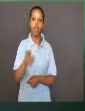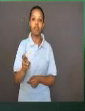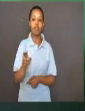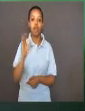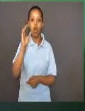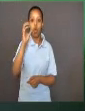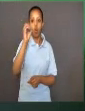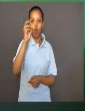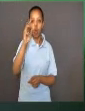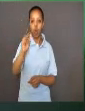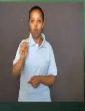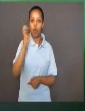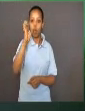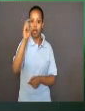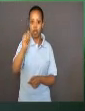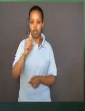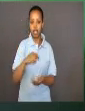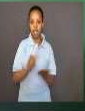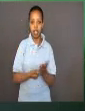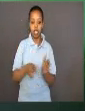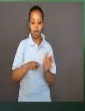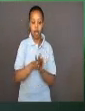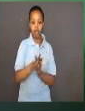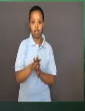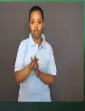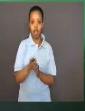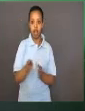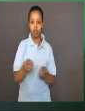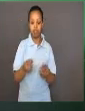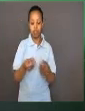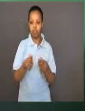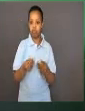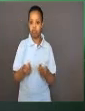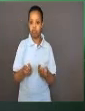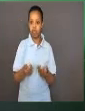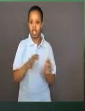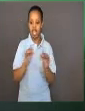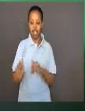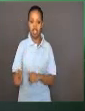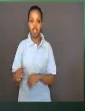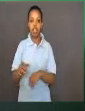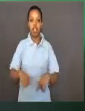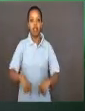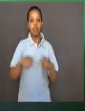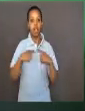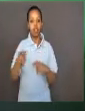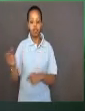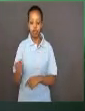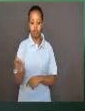These bacteria spores acted like seeds of life